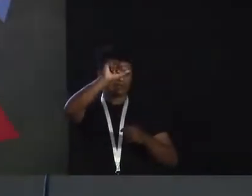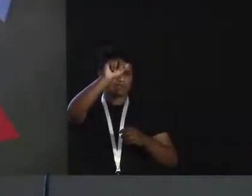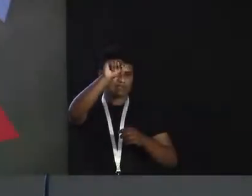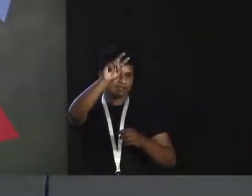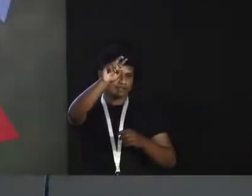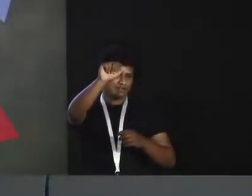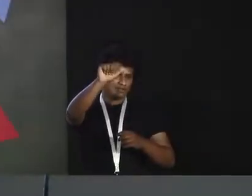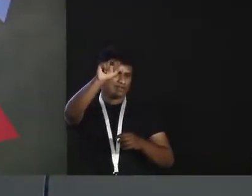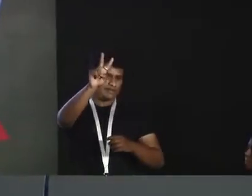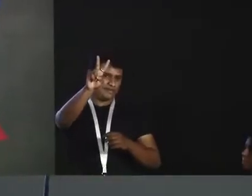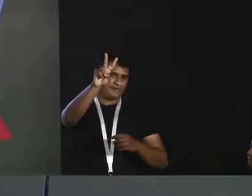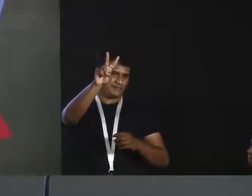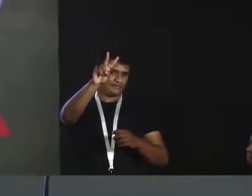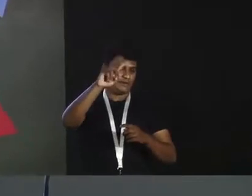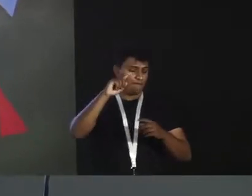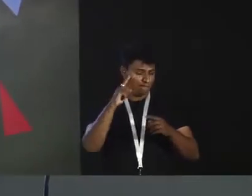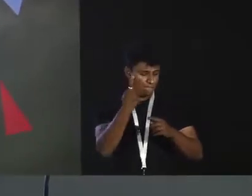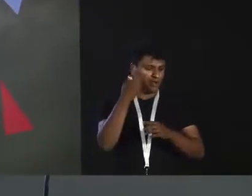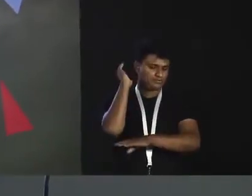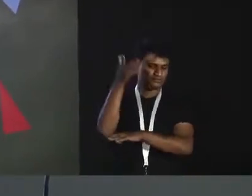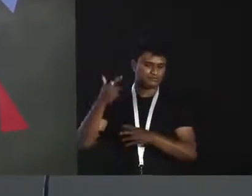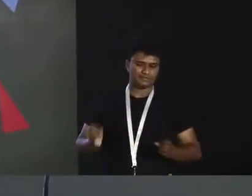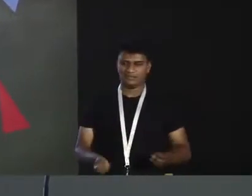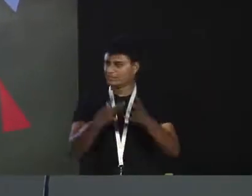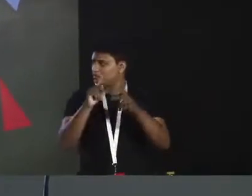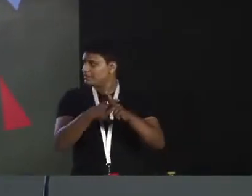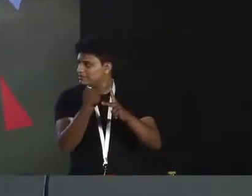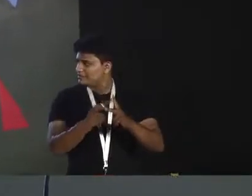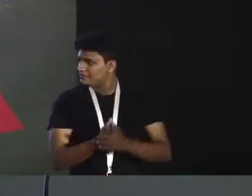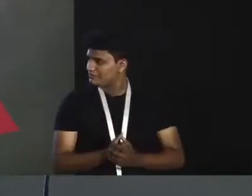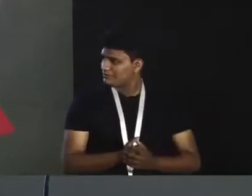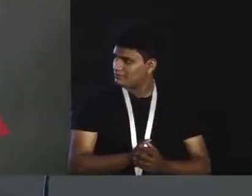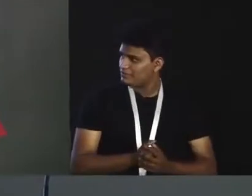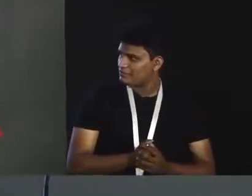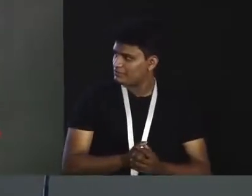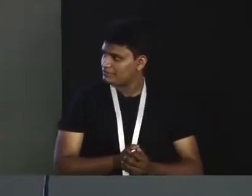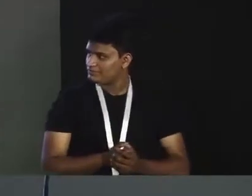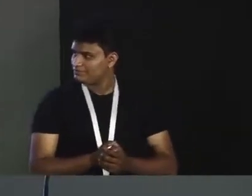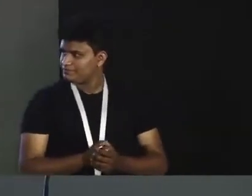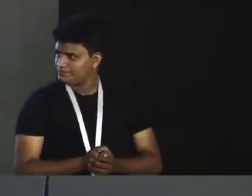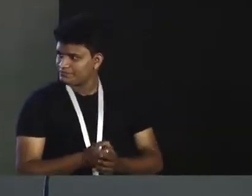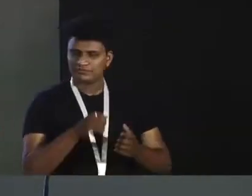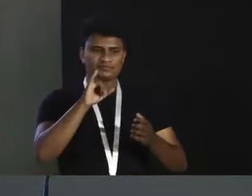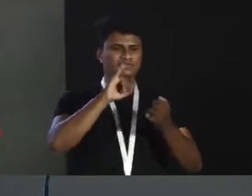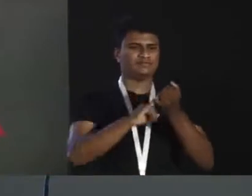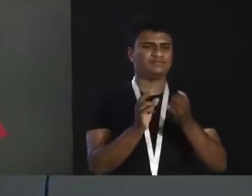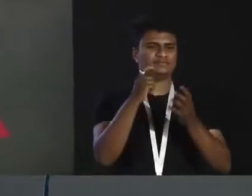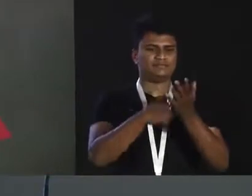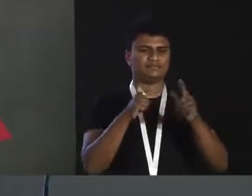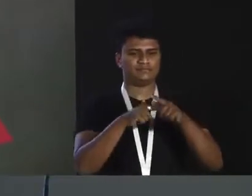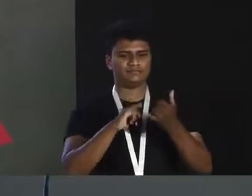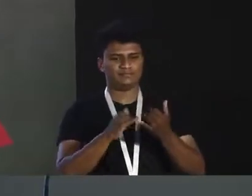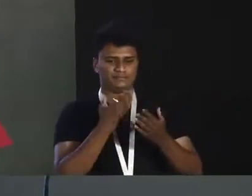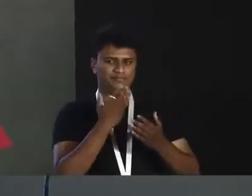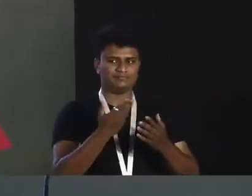through the first third of the day. Thanks to Gadam Suresh for a rousing opening. And what we're going to be